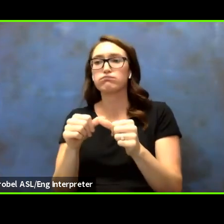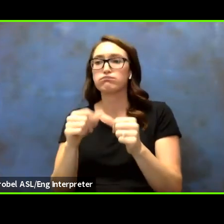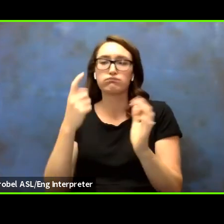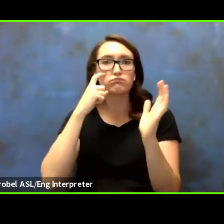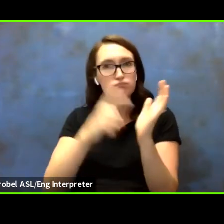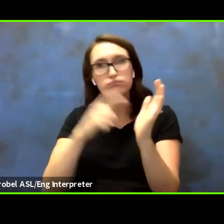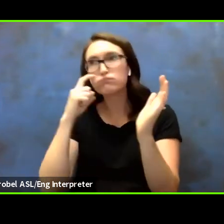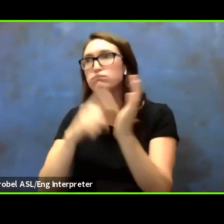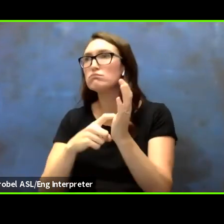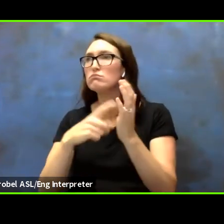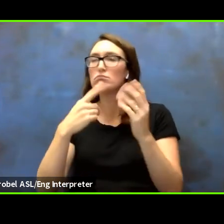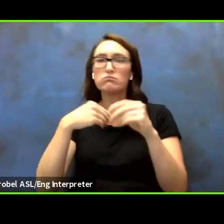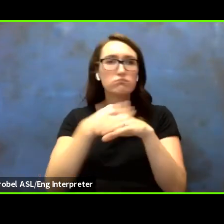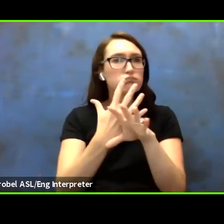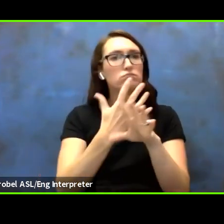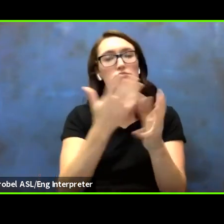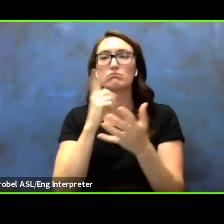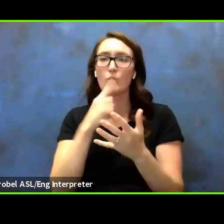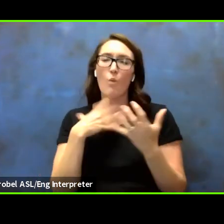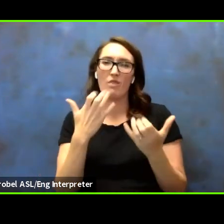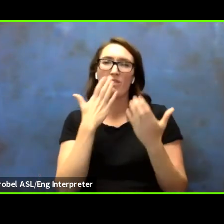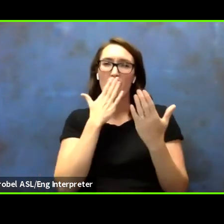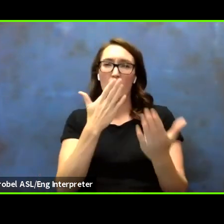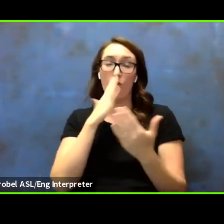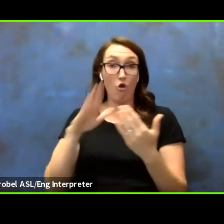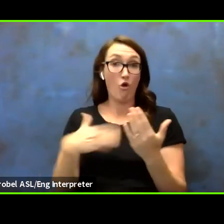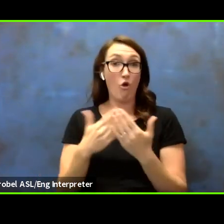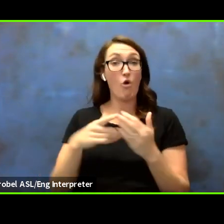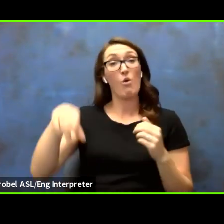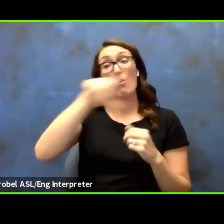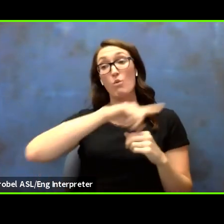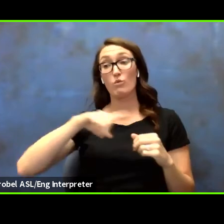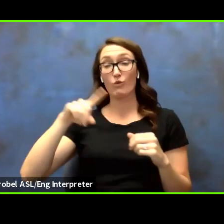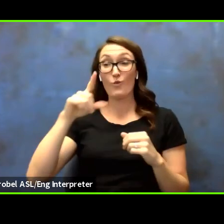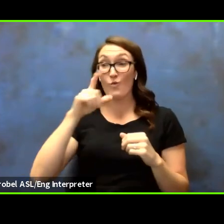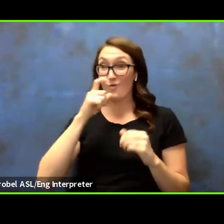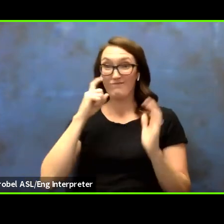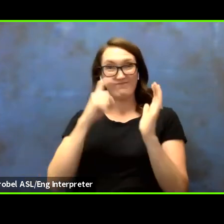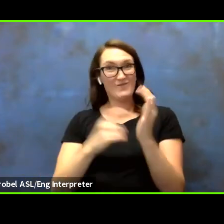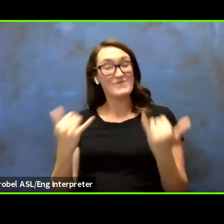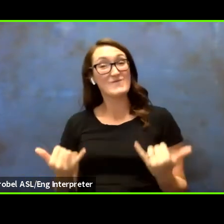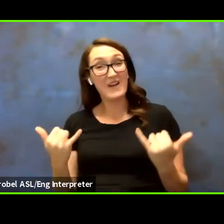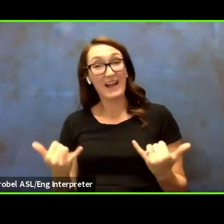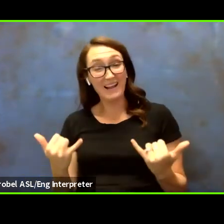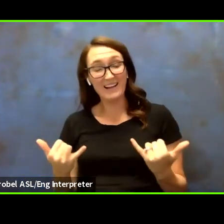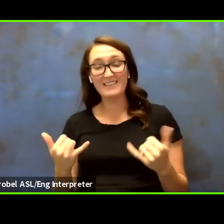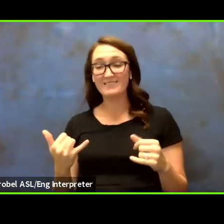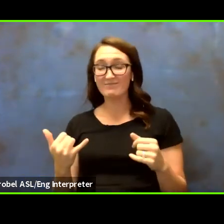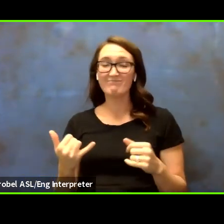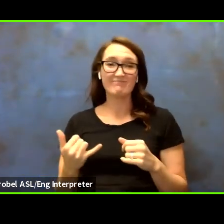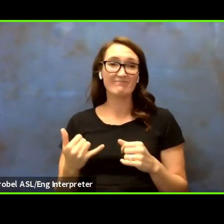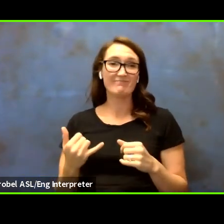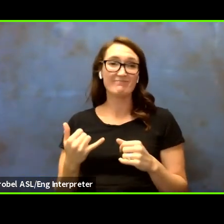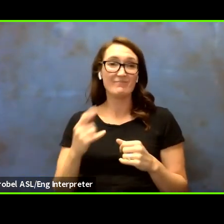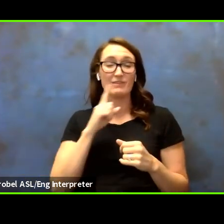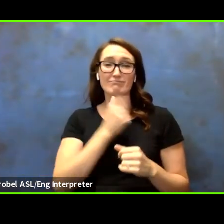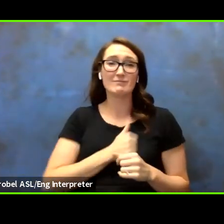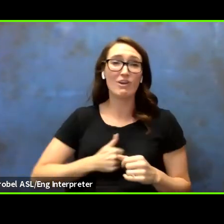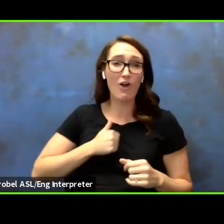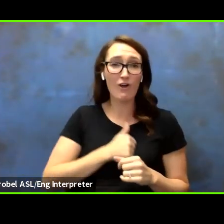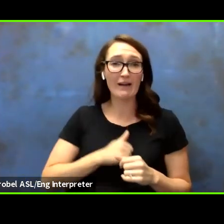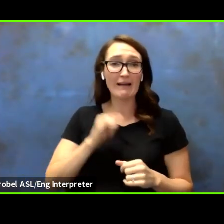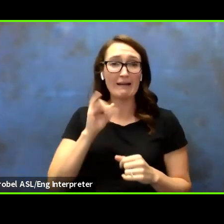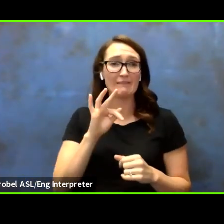engaged. I just want to thank each and every one of you who were acknowledged today. I want to say we're sorry if we